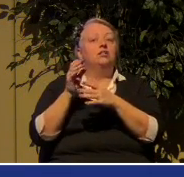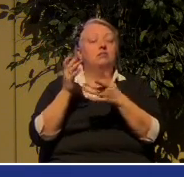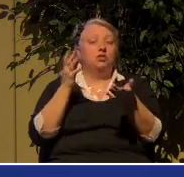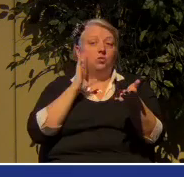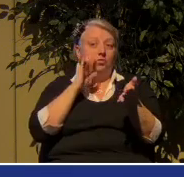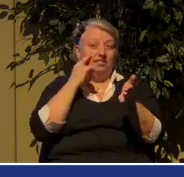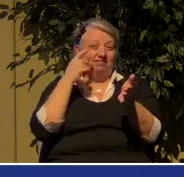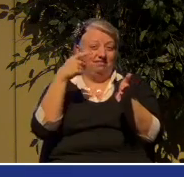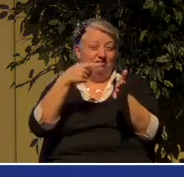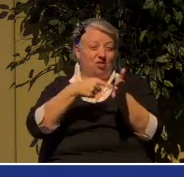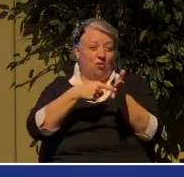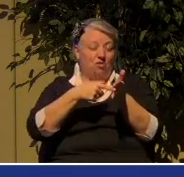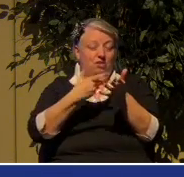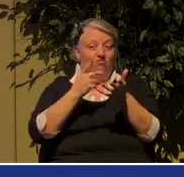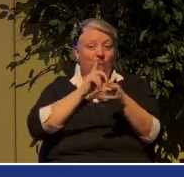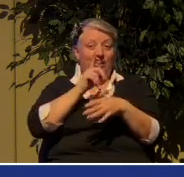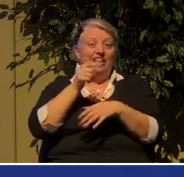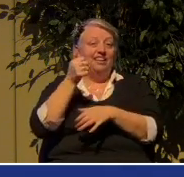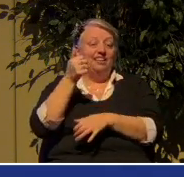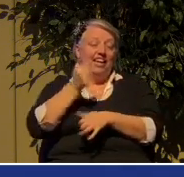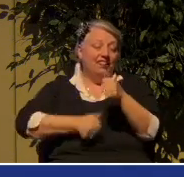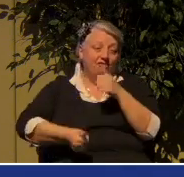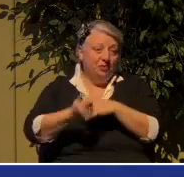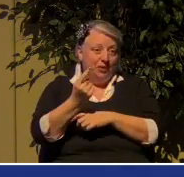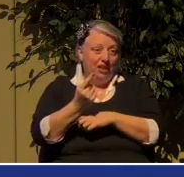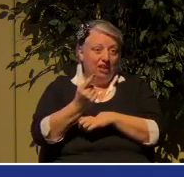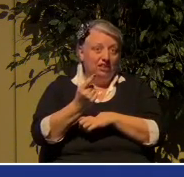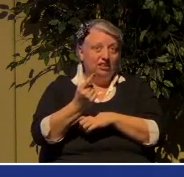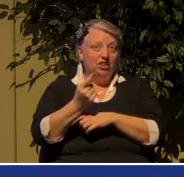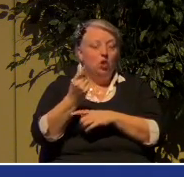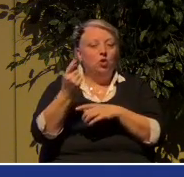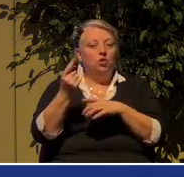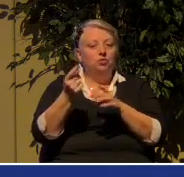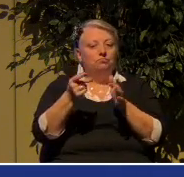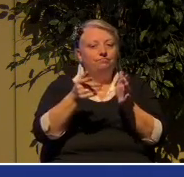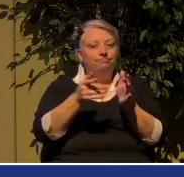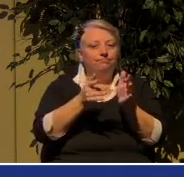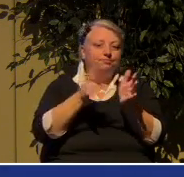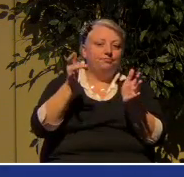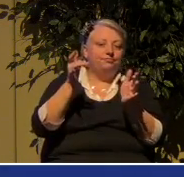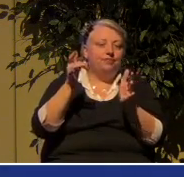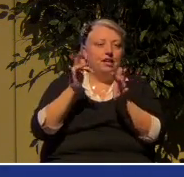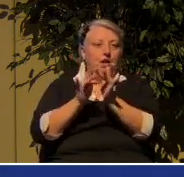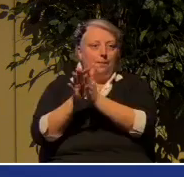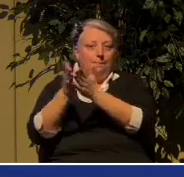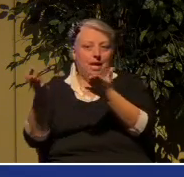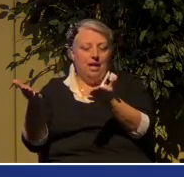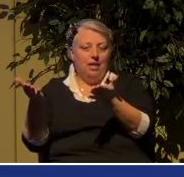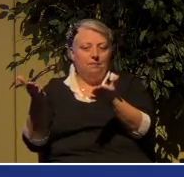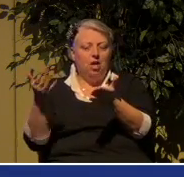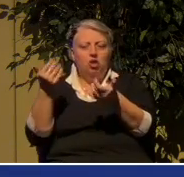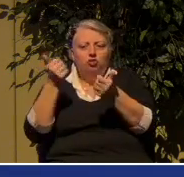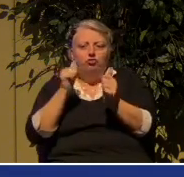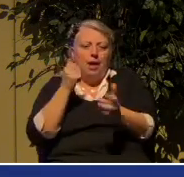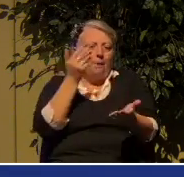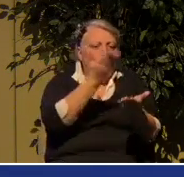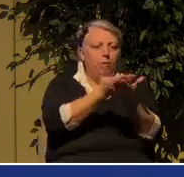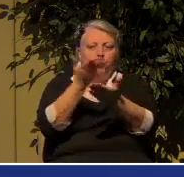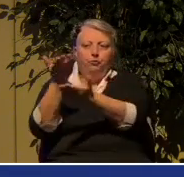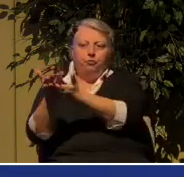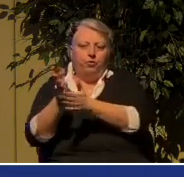know that virtually everybody uses the Scriptures to try to prove their point.